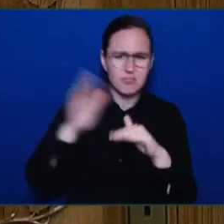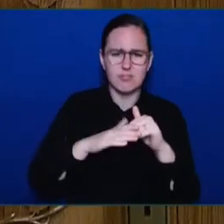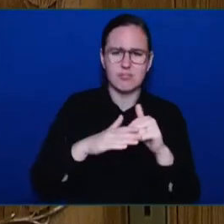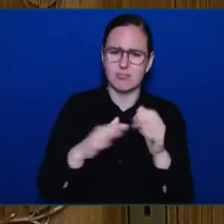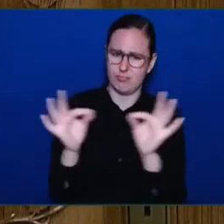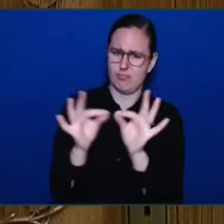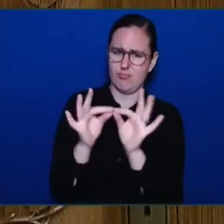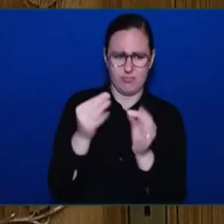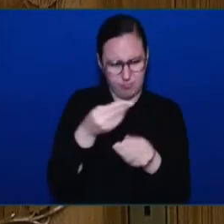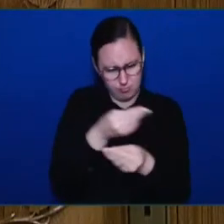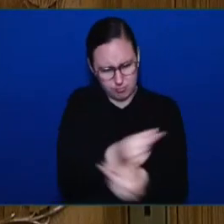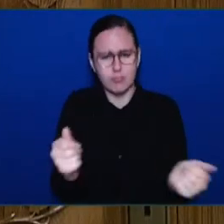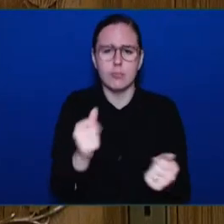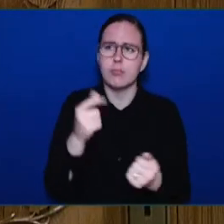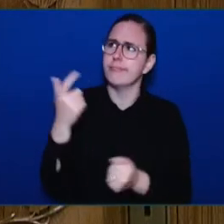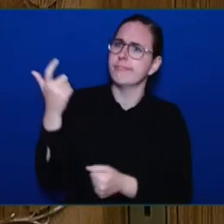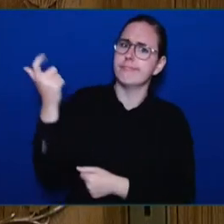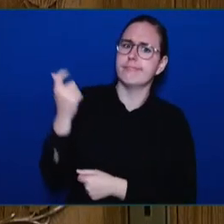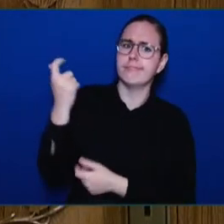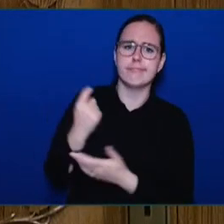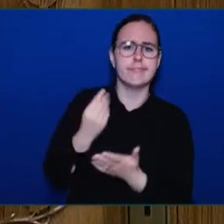Social Development and Poverty Reduction.